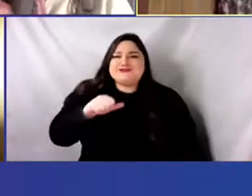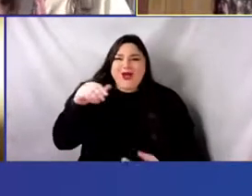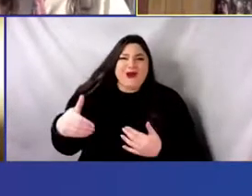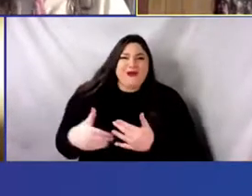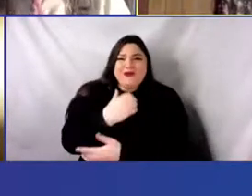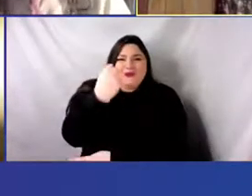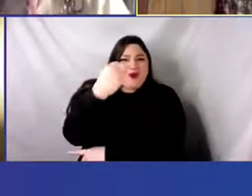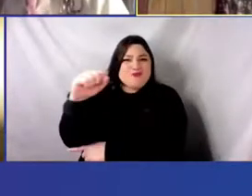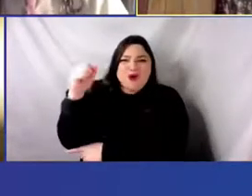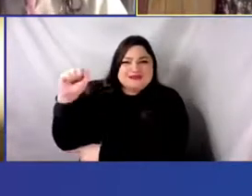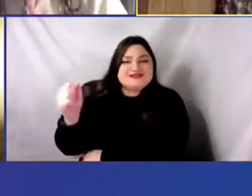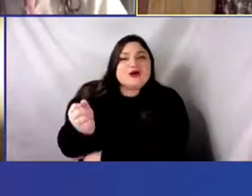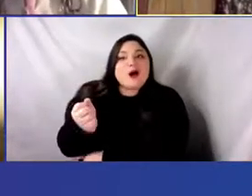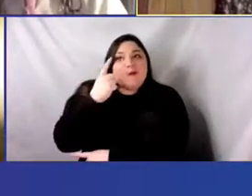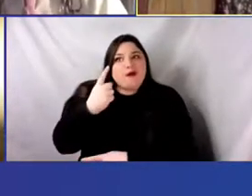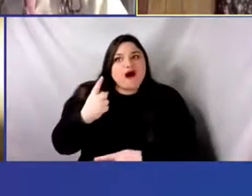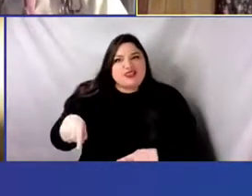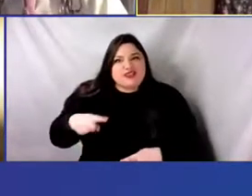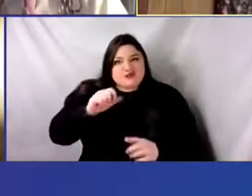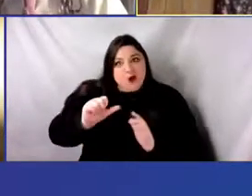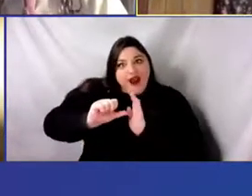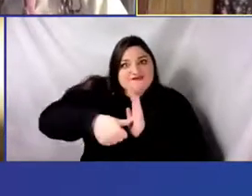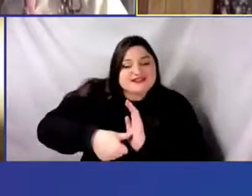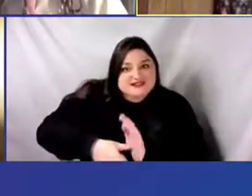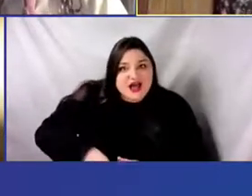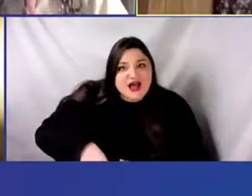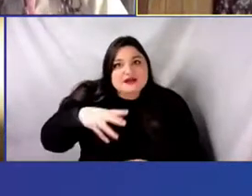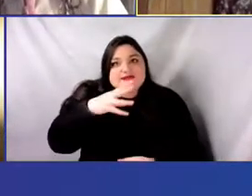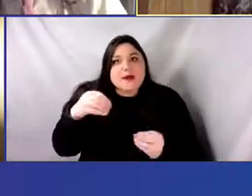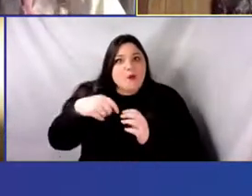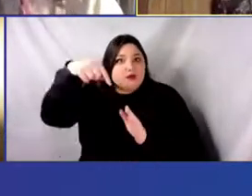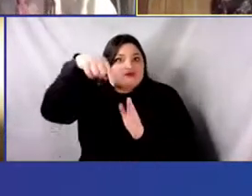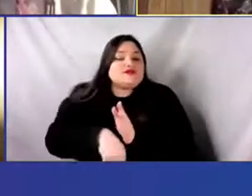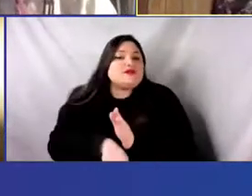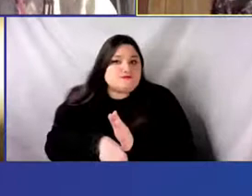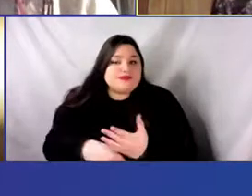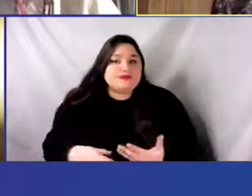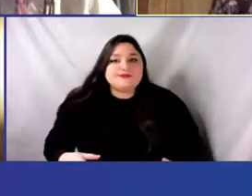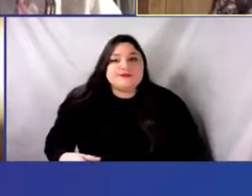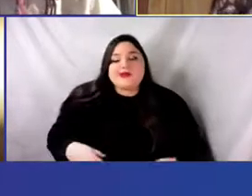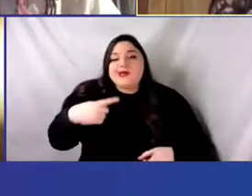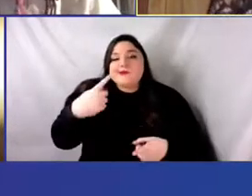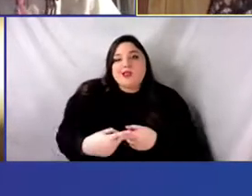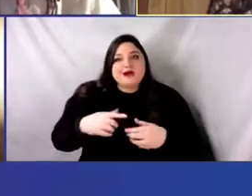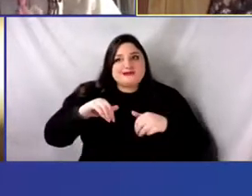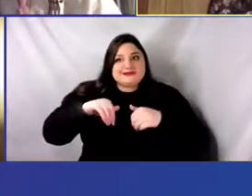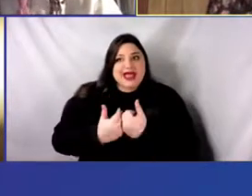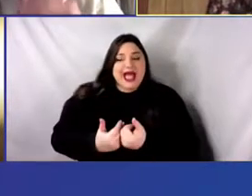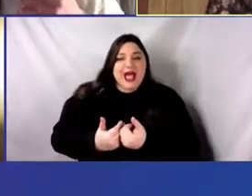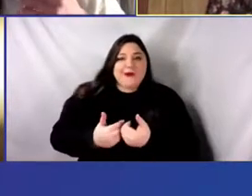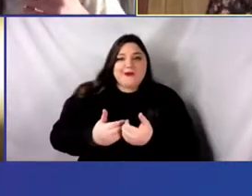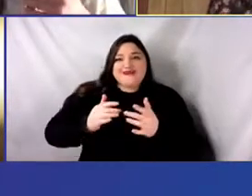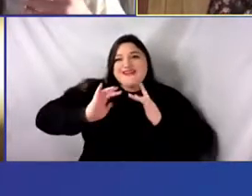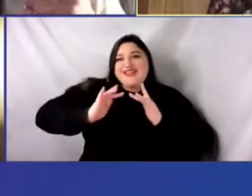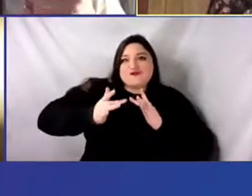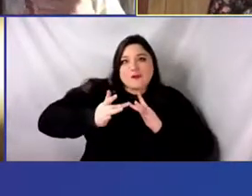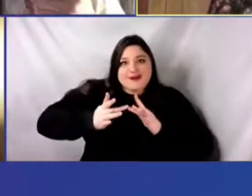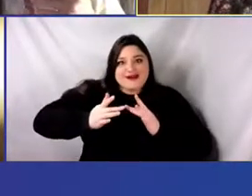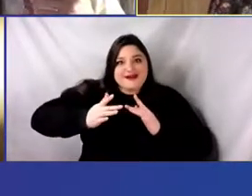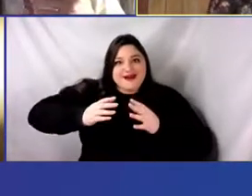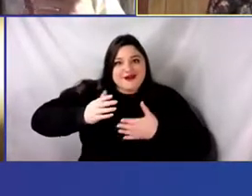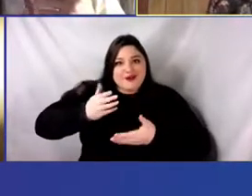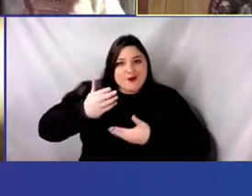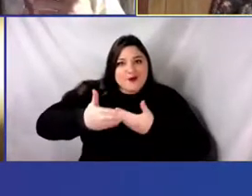Um, the way that, you know, the internet economy works has served to